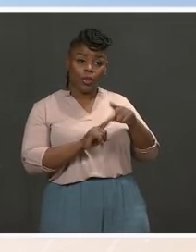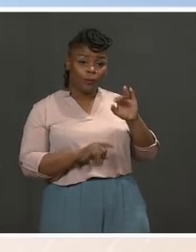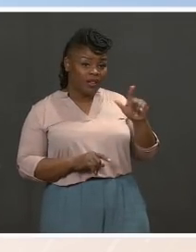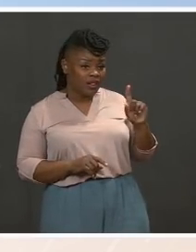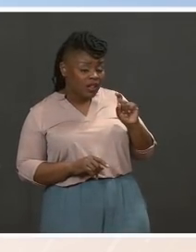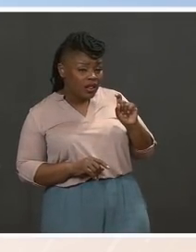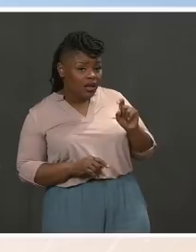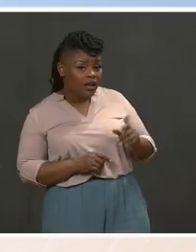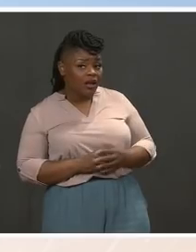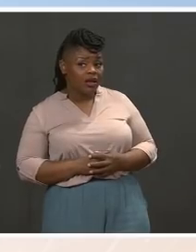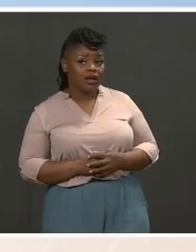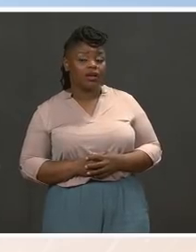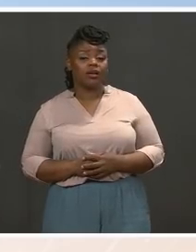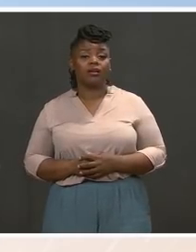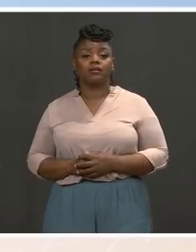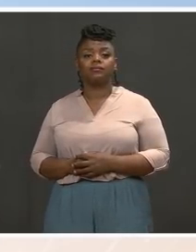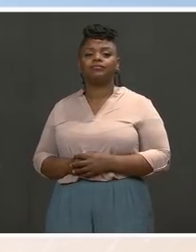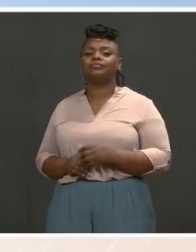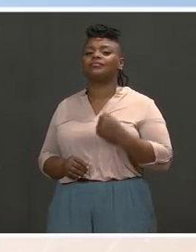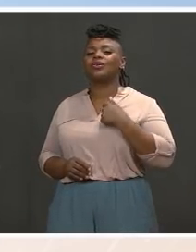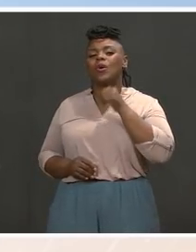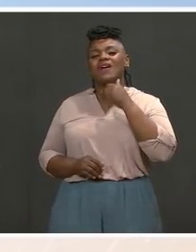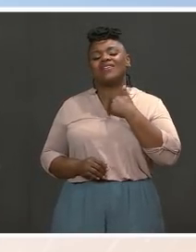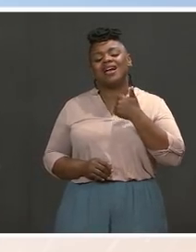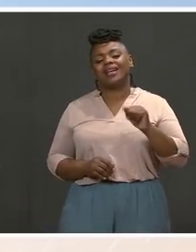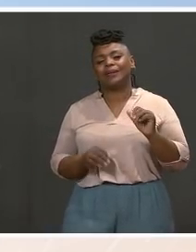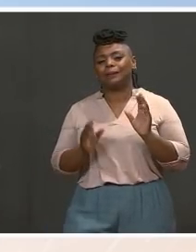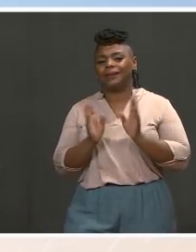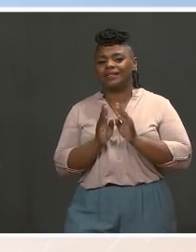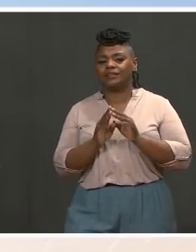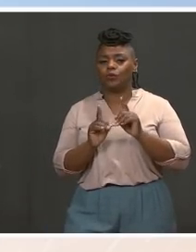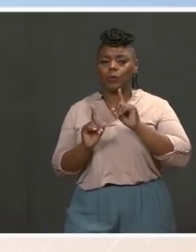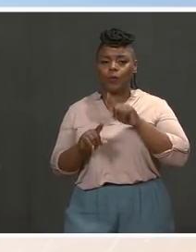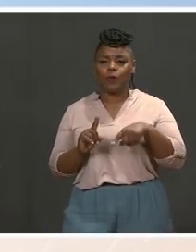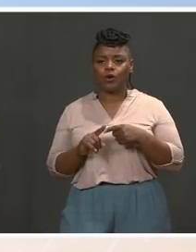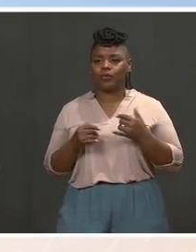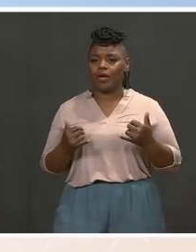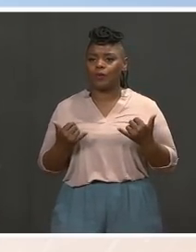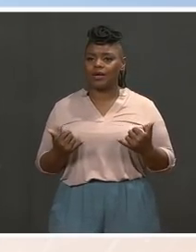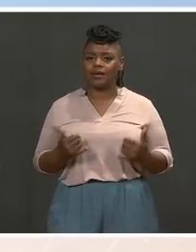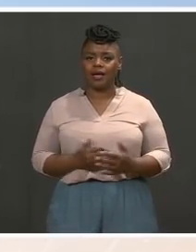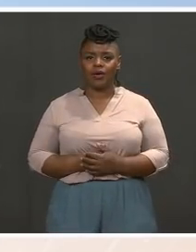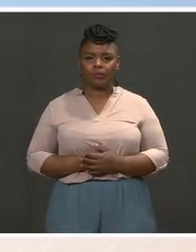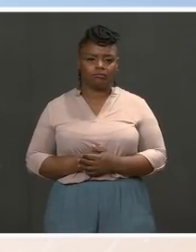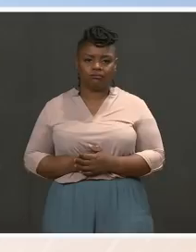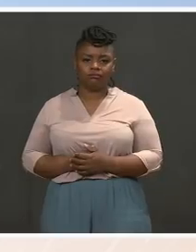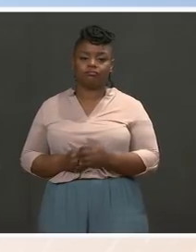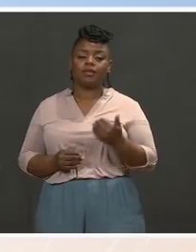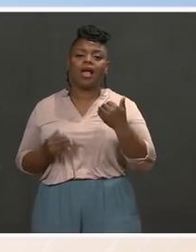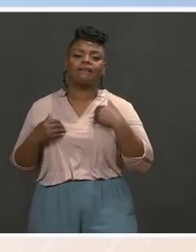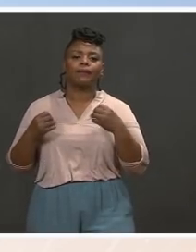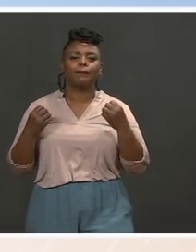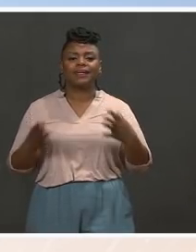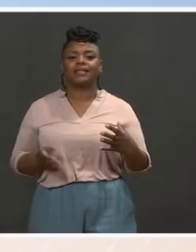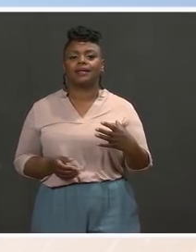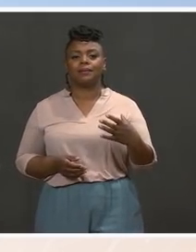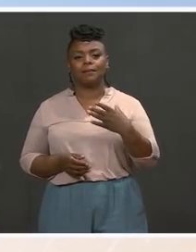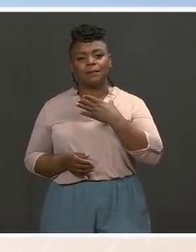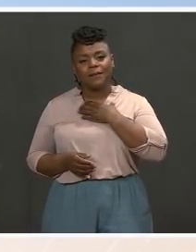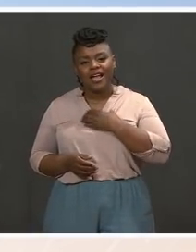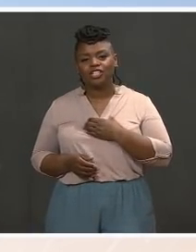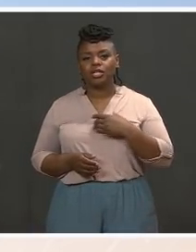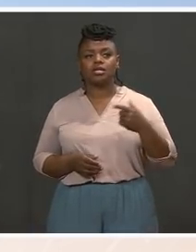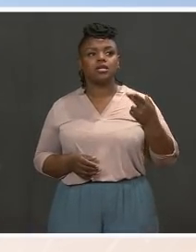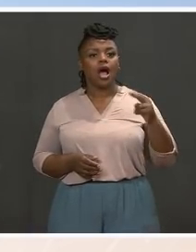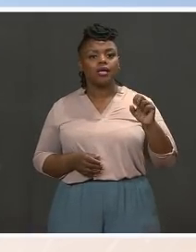Obviously, you know, this is an issue that is — there are a number of passionate gun safety advocates on the Hill, as you well know, who